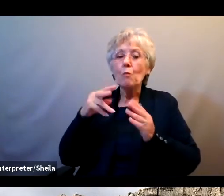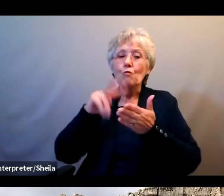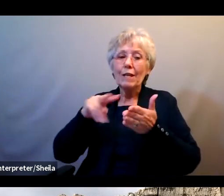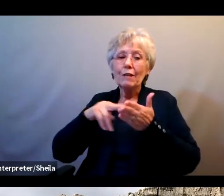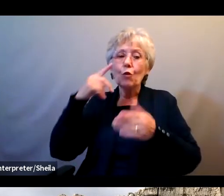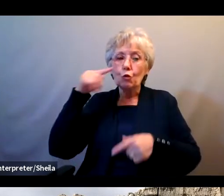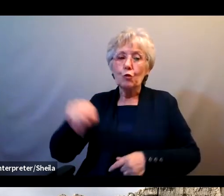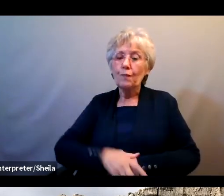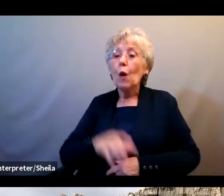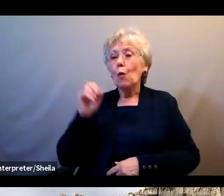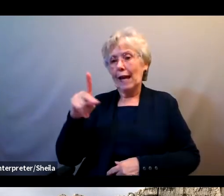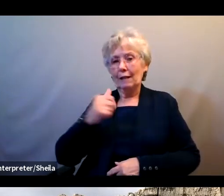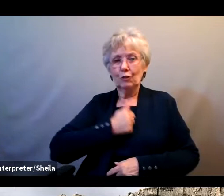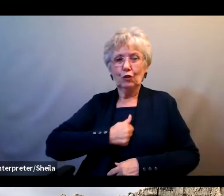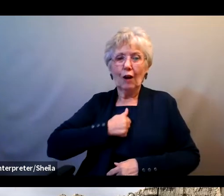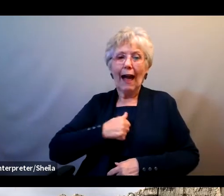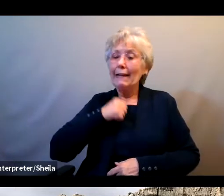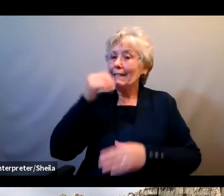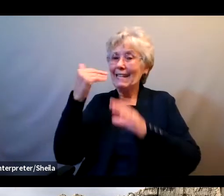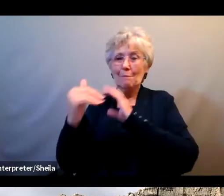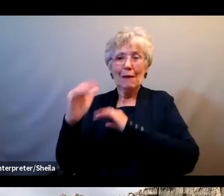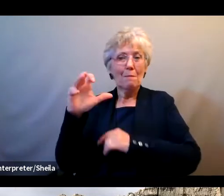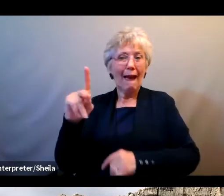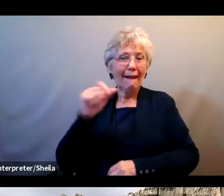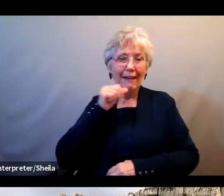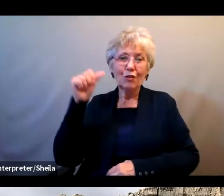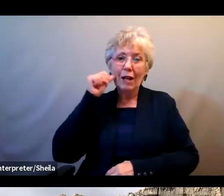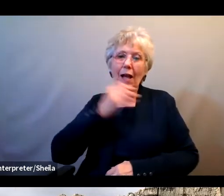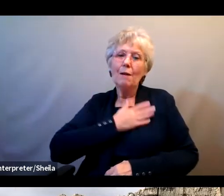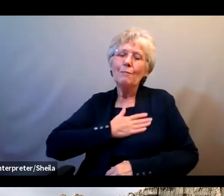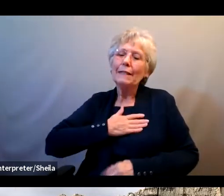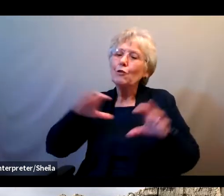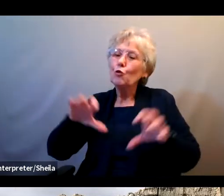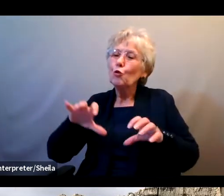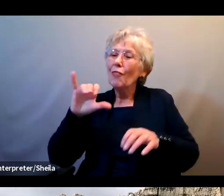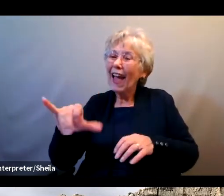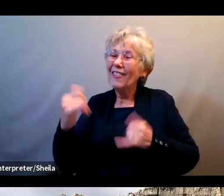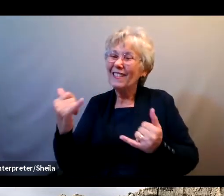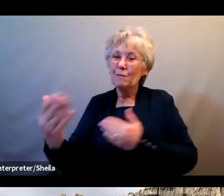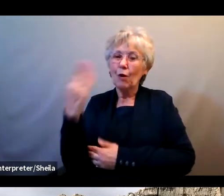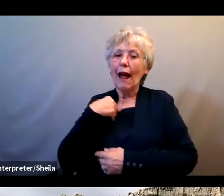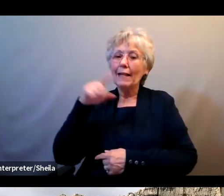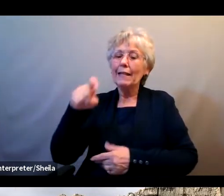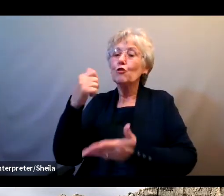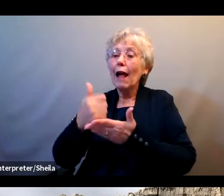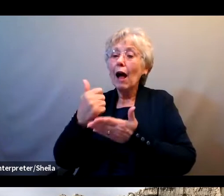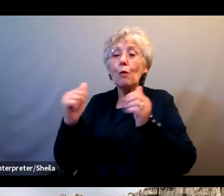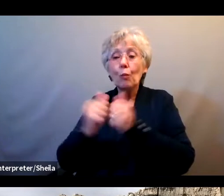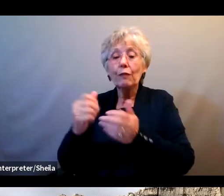Okay, sorry, I didn't email you back yesterday. Please get this done this morning. I need your help with a purchase.